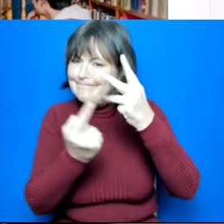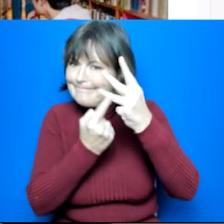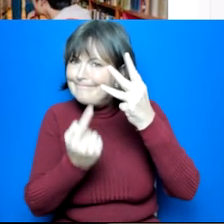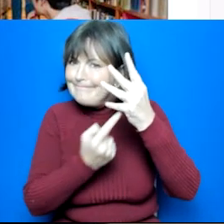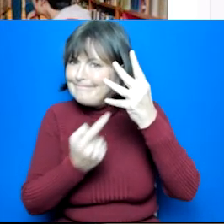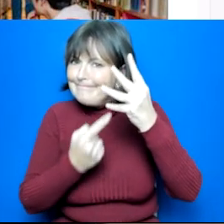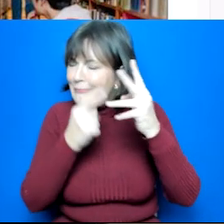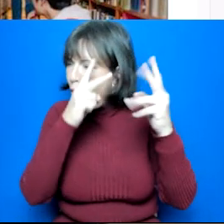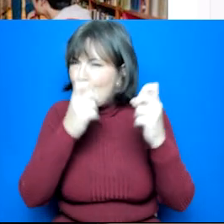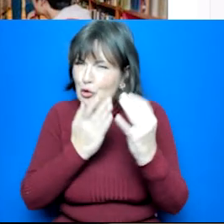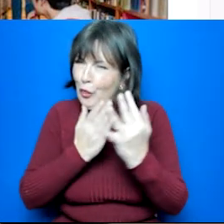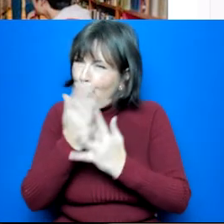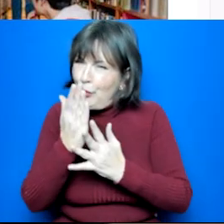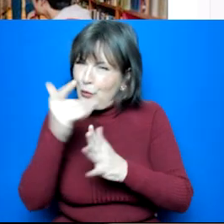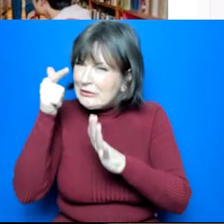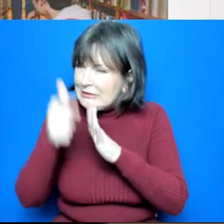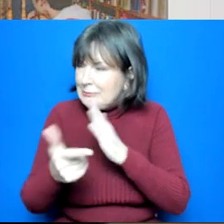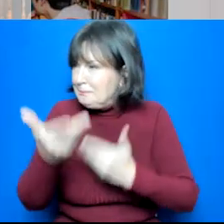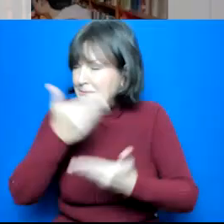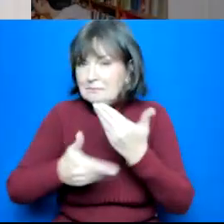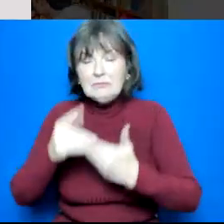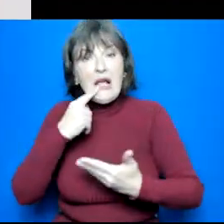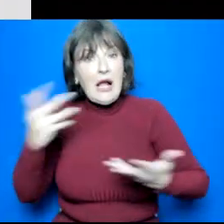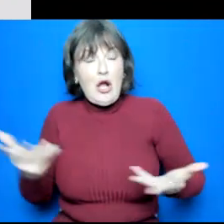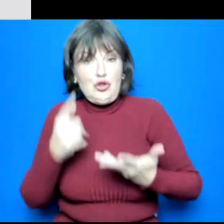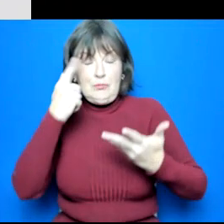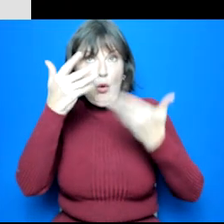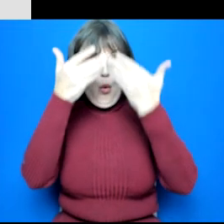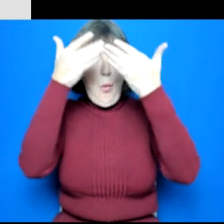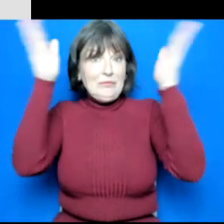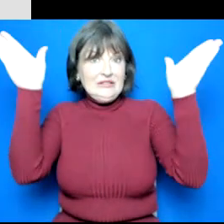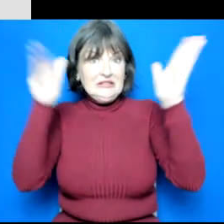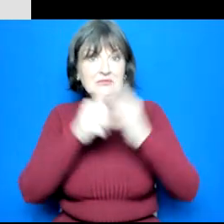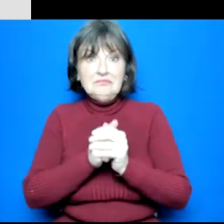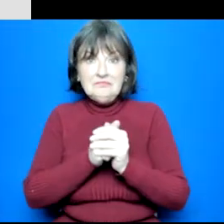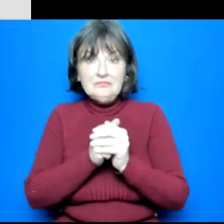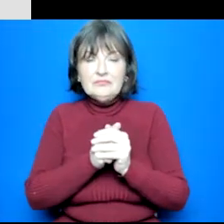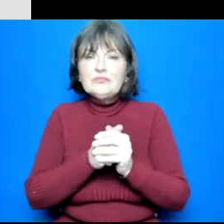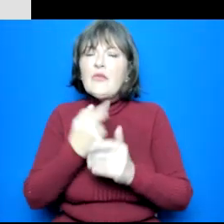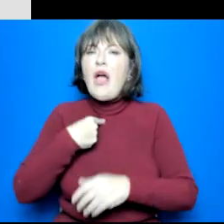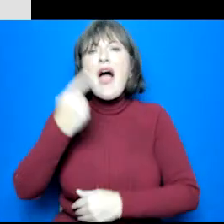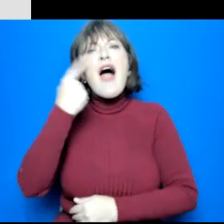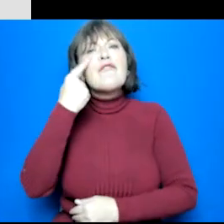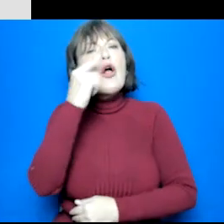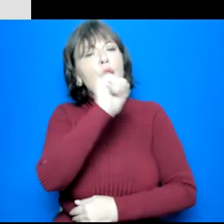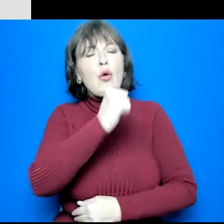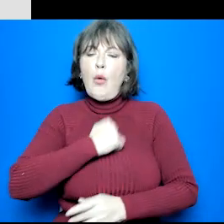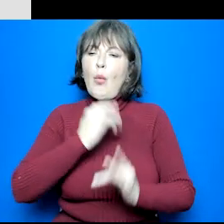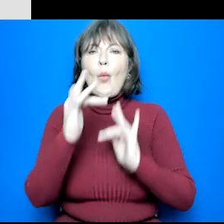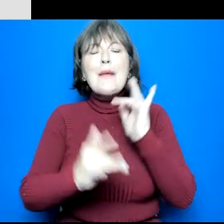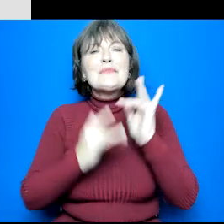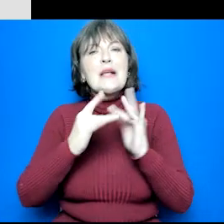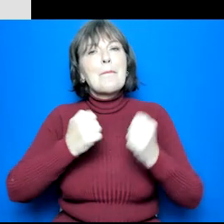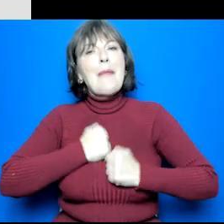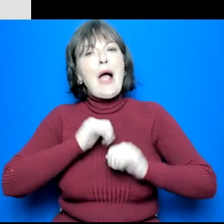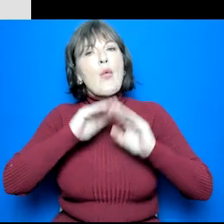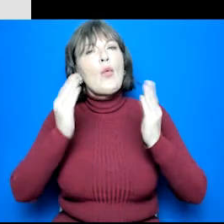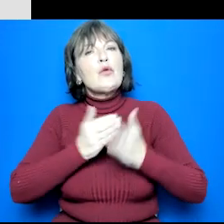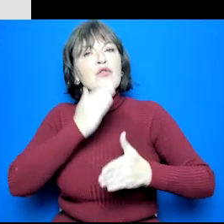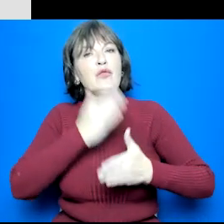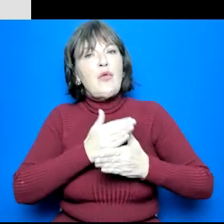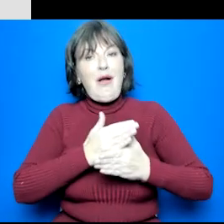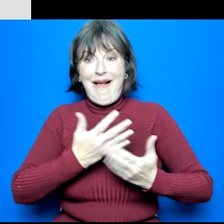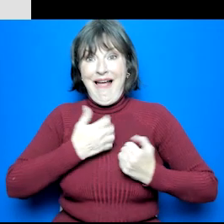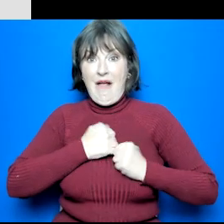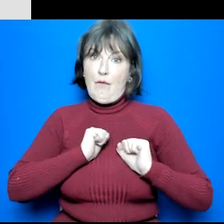of opportunities open to them and to really keep an open mind. Explore the information and tools on My World of Work together. There's the